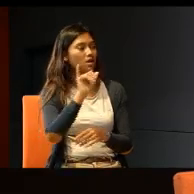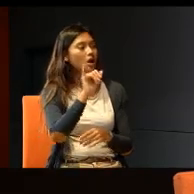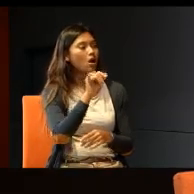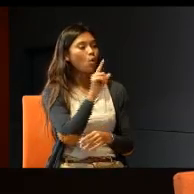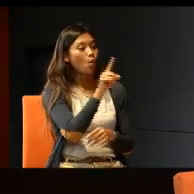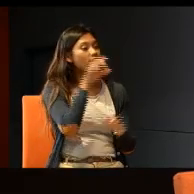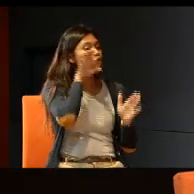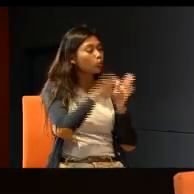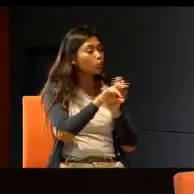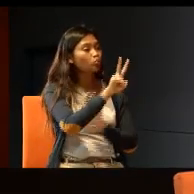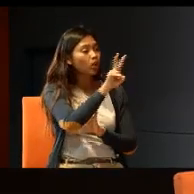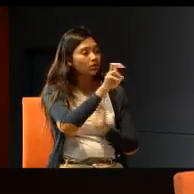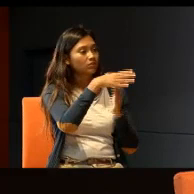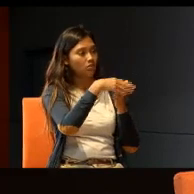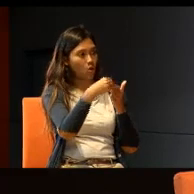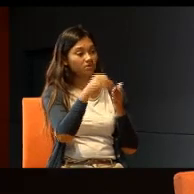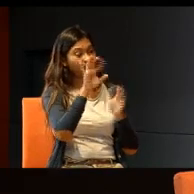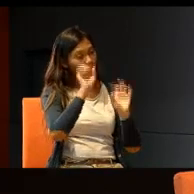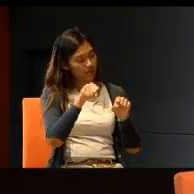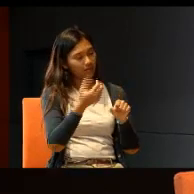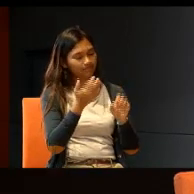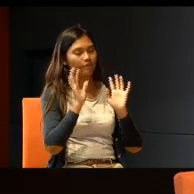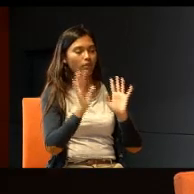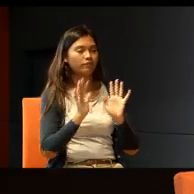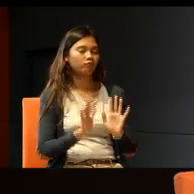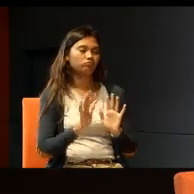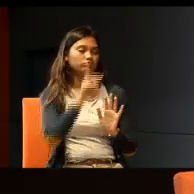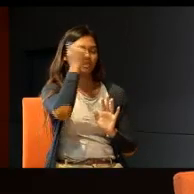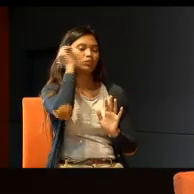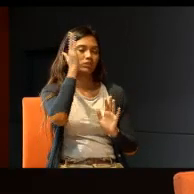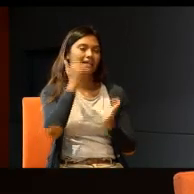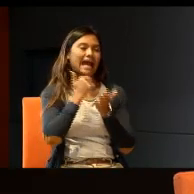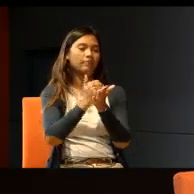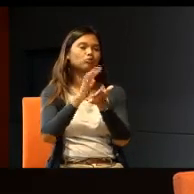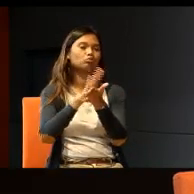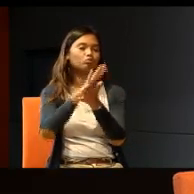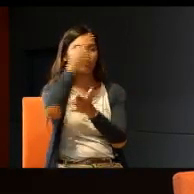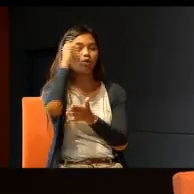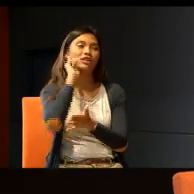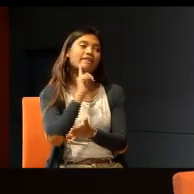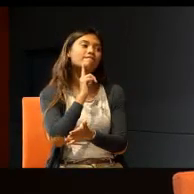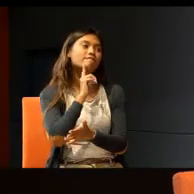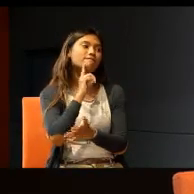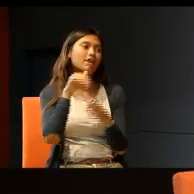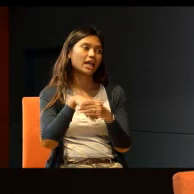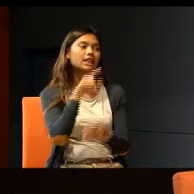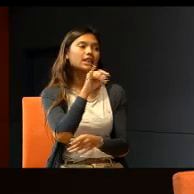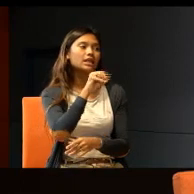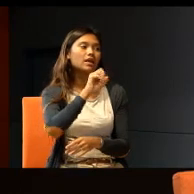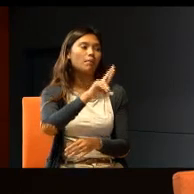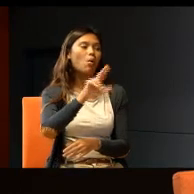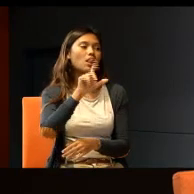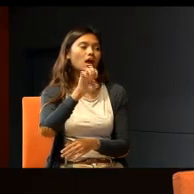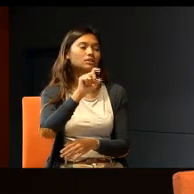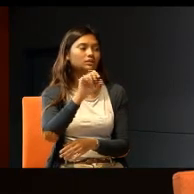photograph. If you can, you'll be wonderful, because he'll help the School for the Deaf in Timor-Leste. So, we